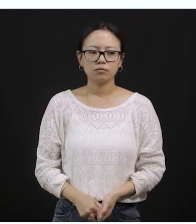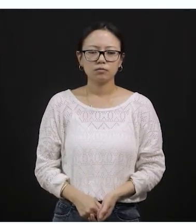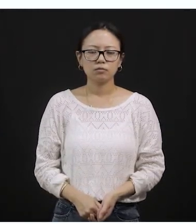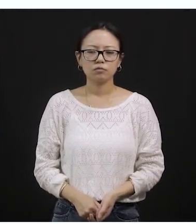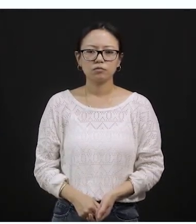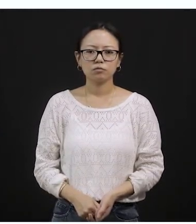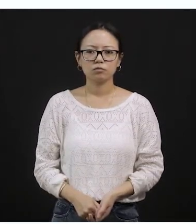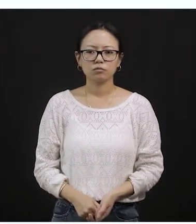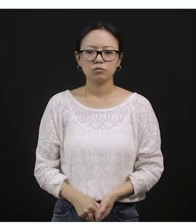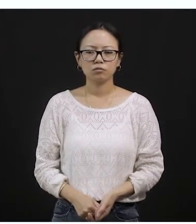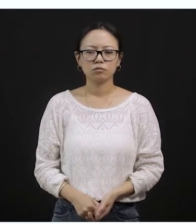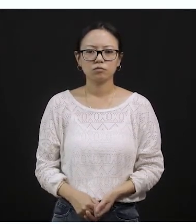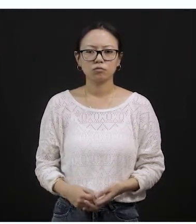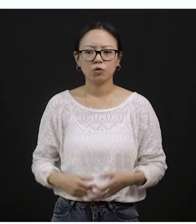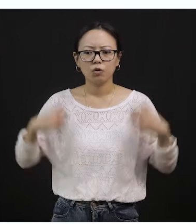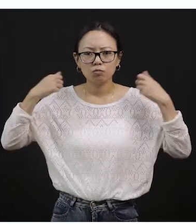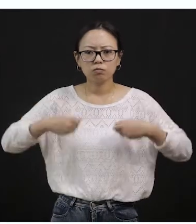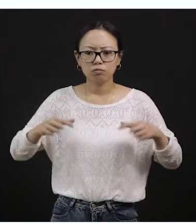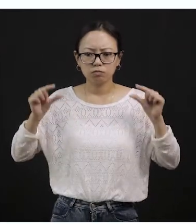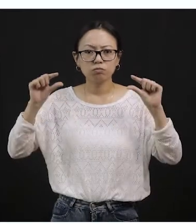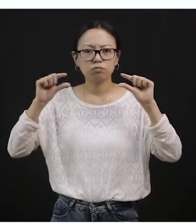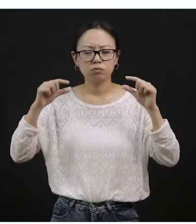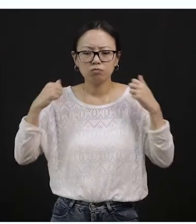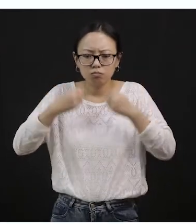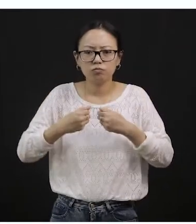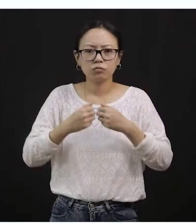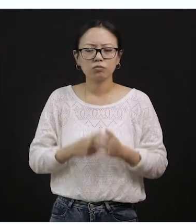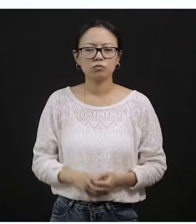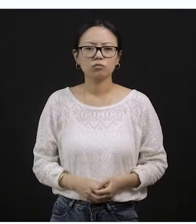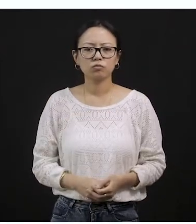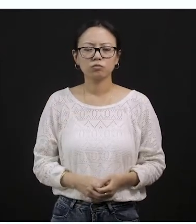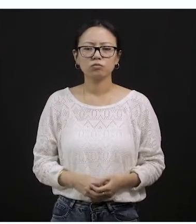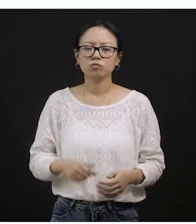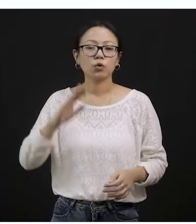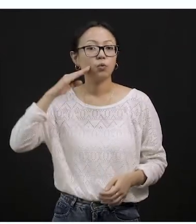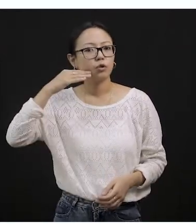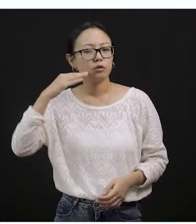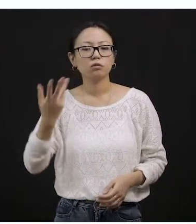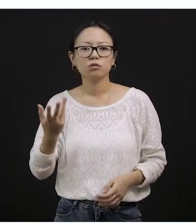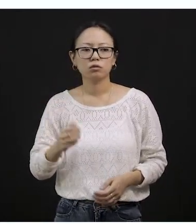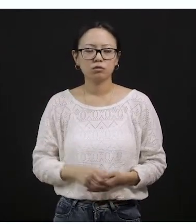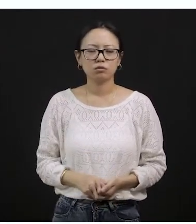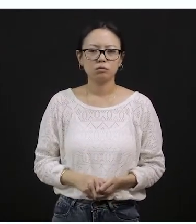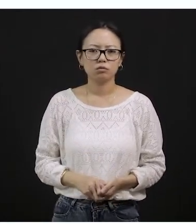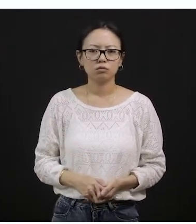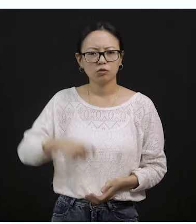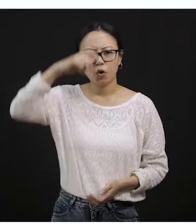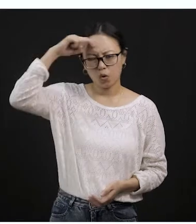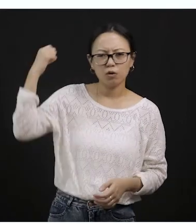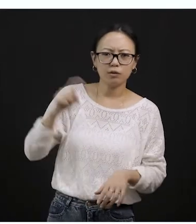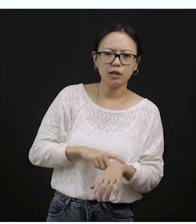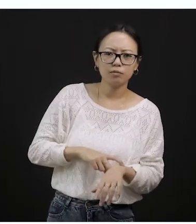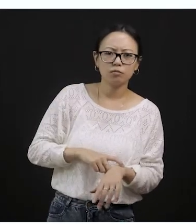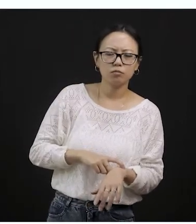finally, we wear jackets, weather, during which season? Dish. When you're feeling terribly hot,